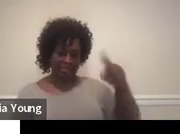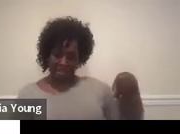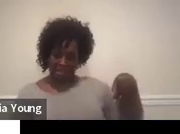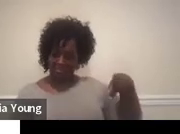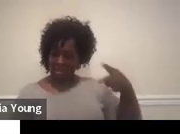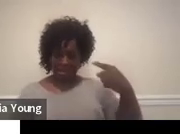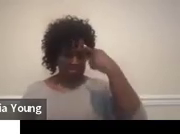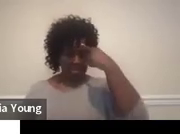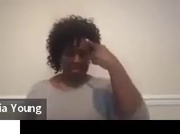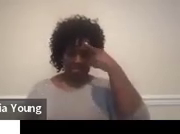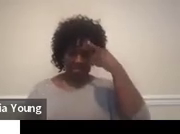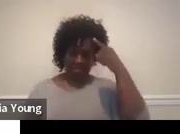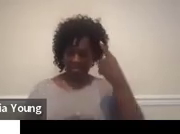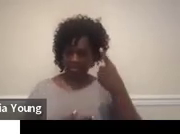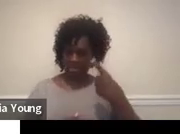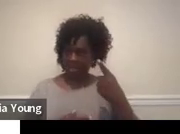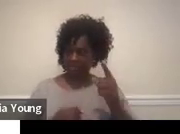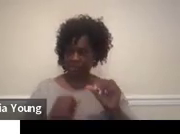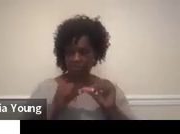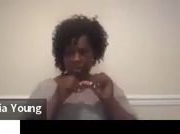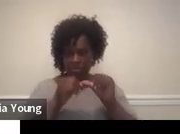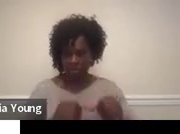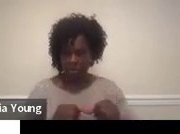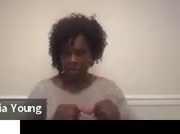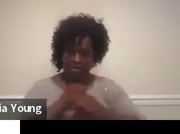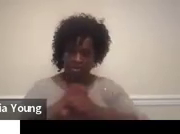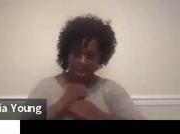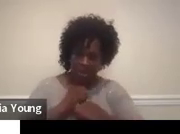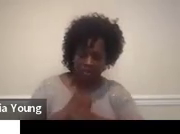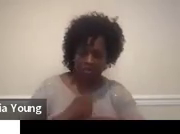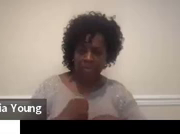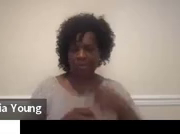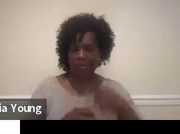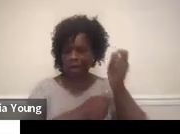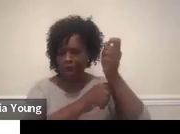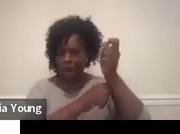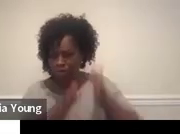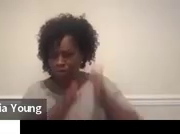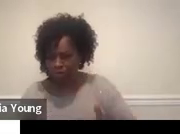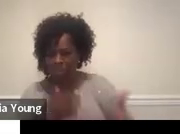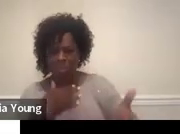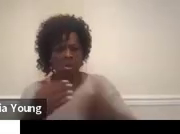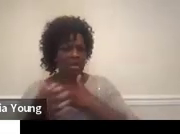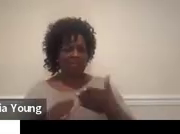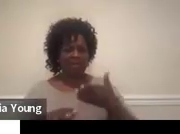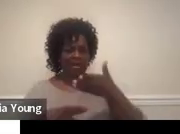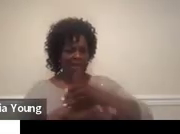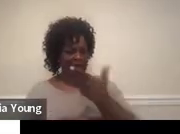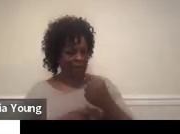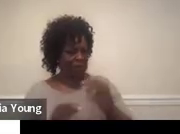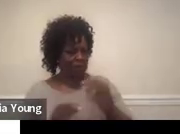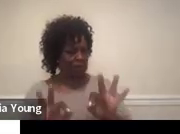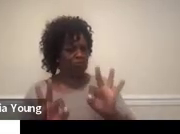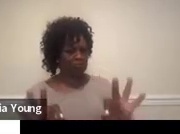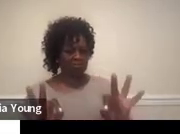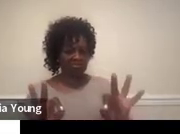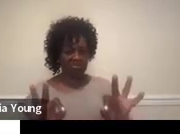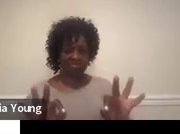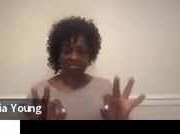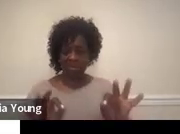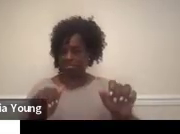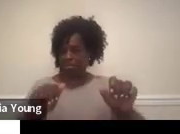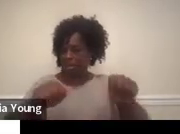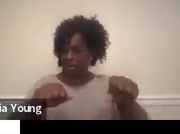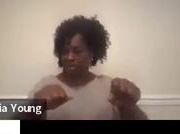makes sense that if he's going to be in marketing or carpentry or whatever he's going to do for post-secondary life, being able